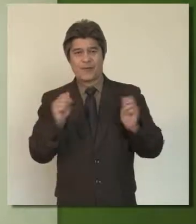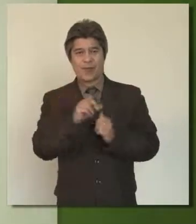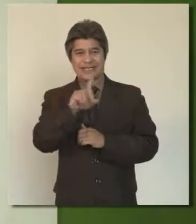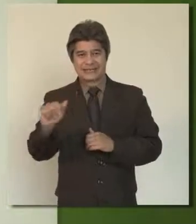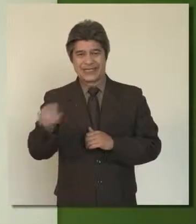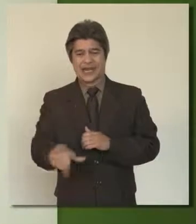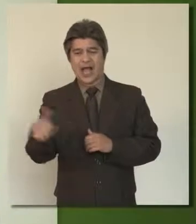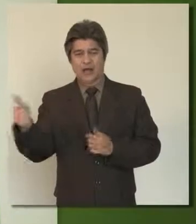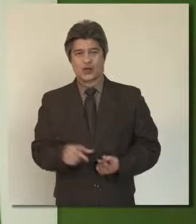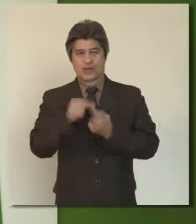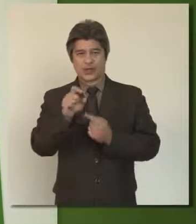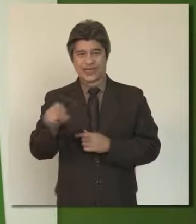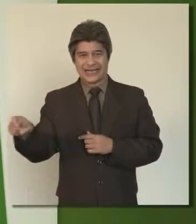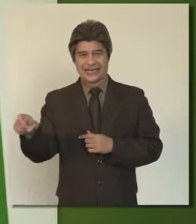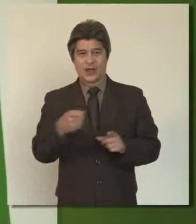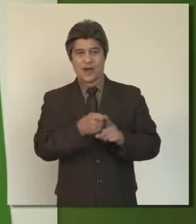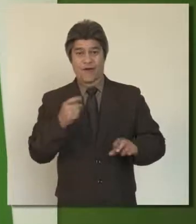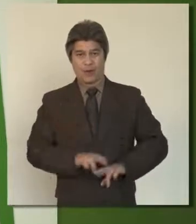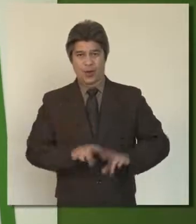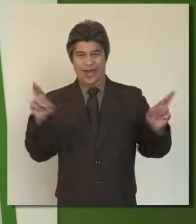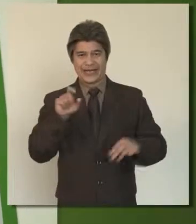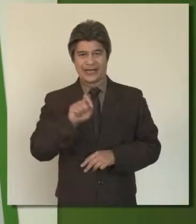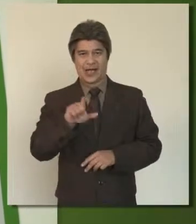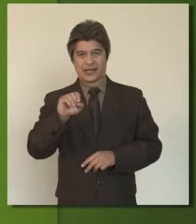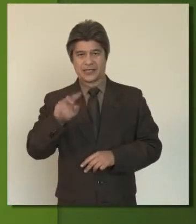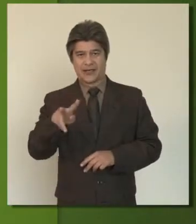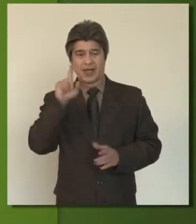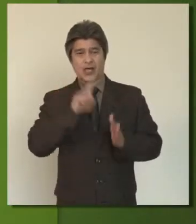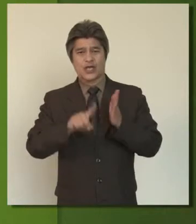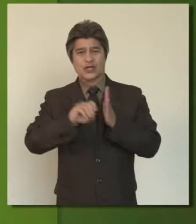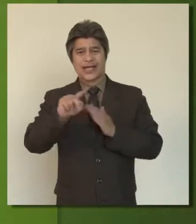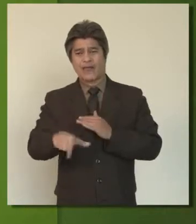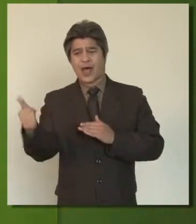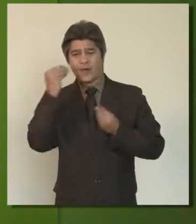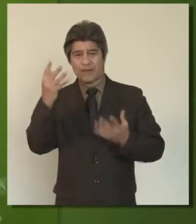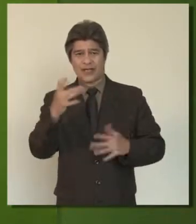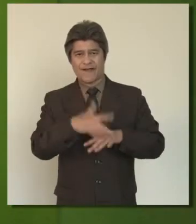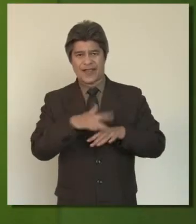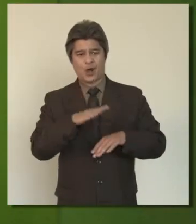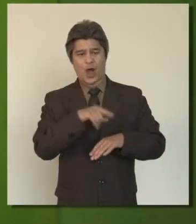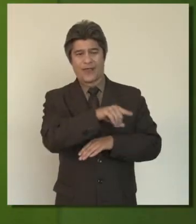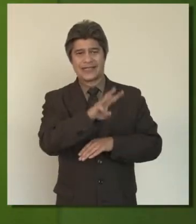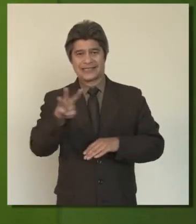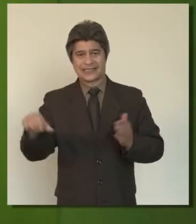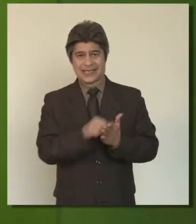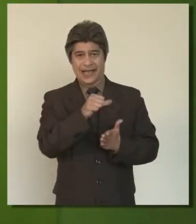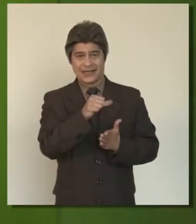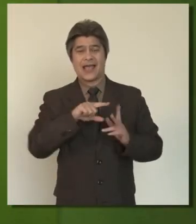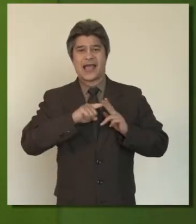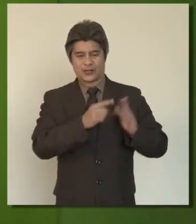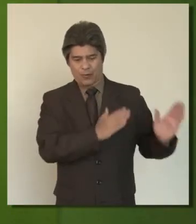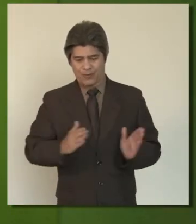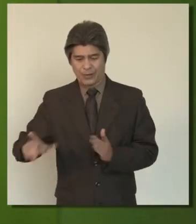disabilities and other access and functional needs from ready.gov. Check out the other information available on the site and get started preparing today. video.